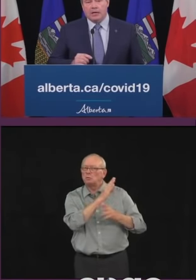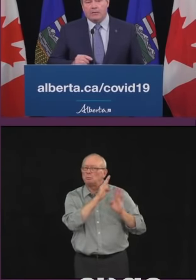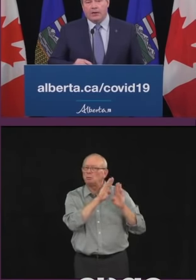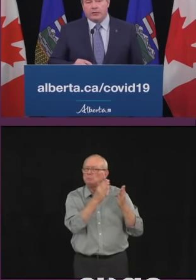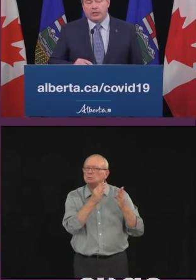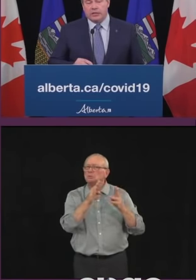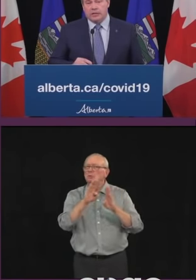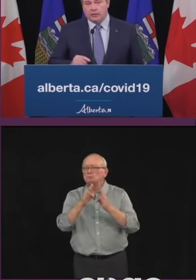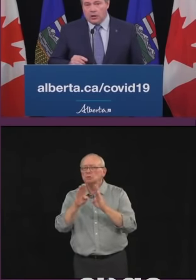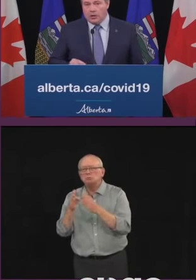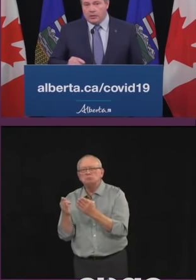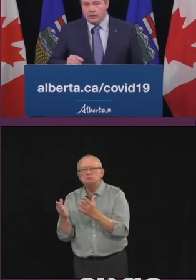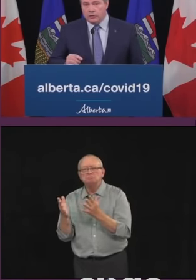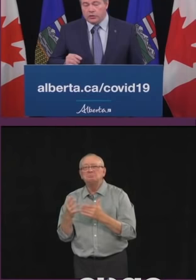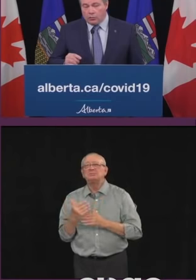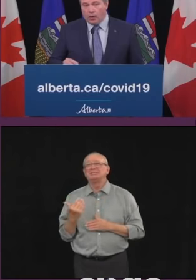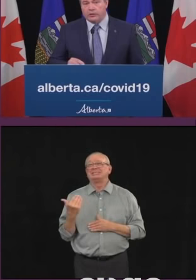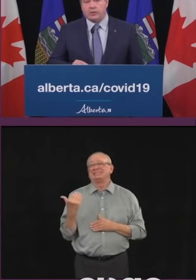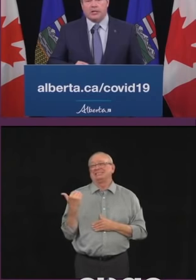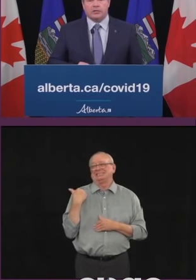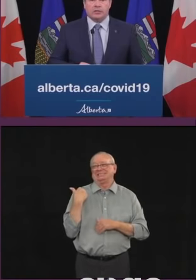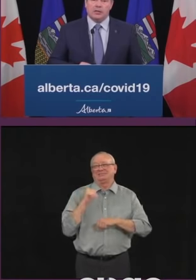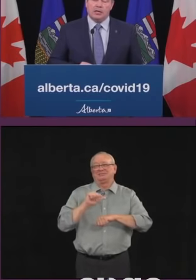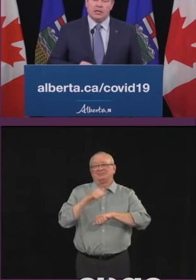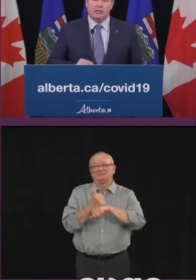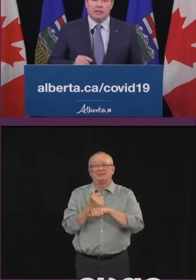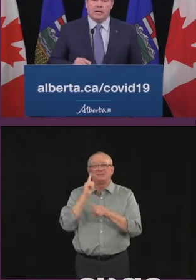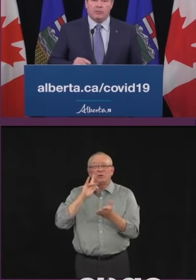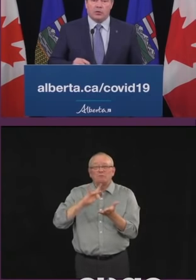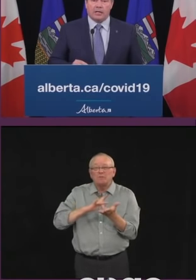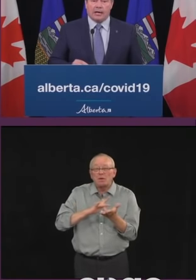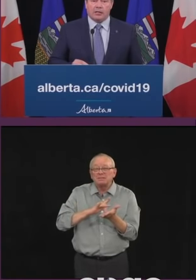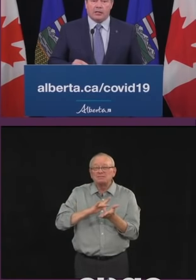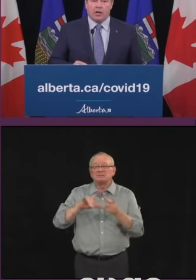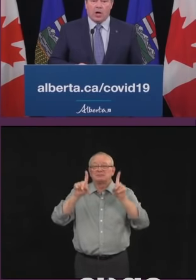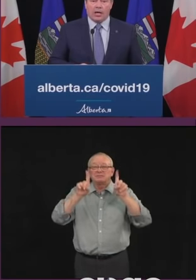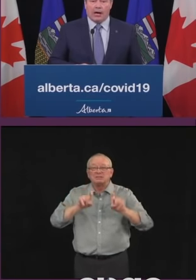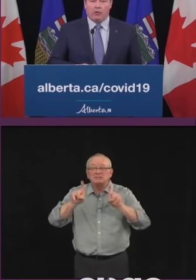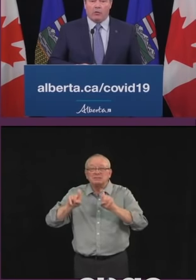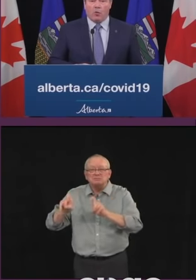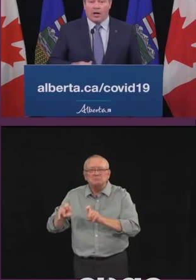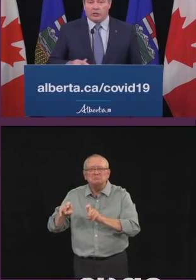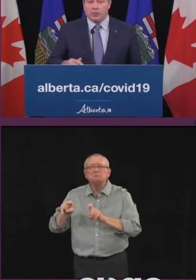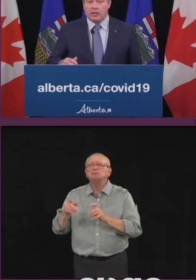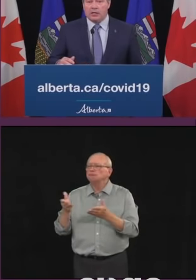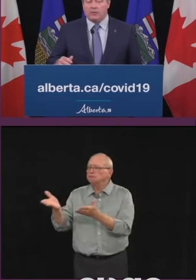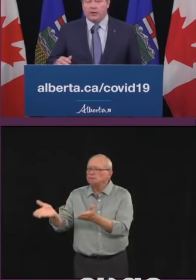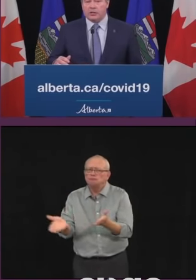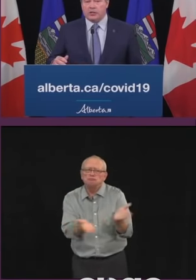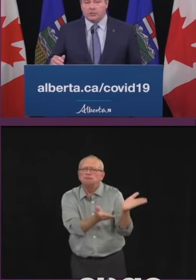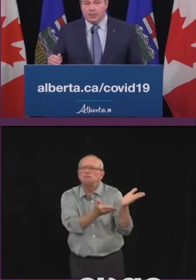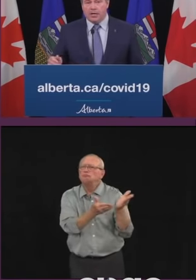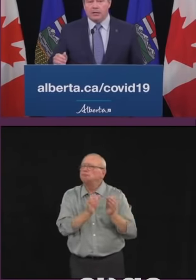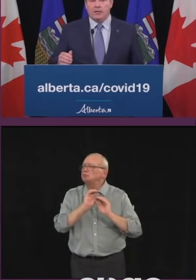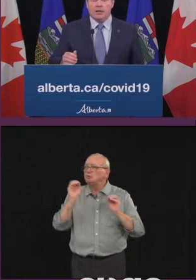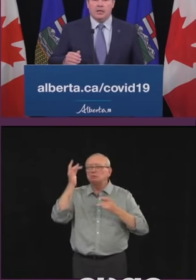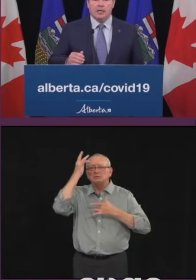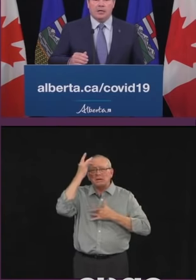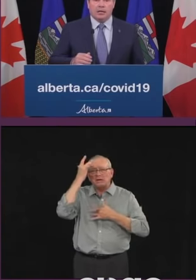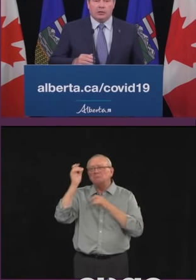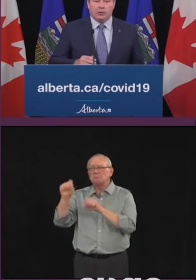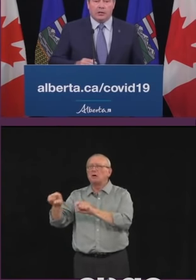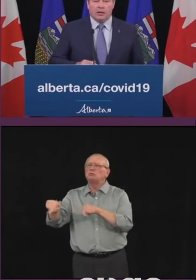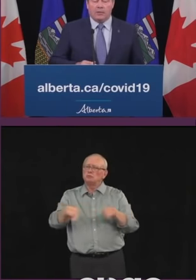and investing in targeted serology testing to get more data on how widespread the infection has been